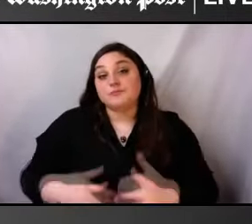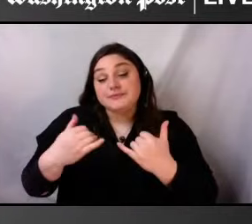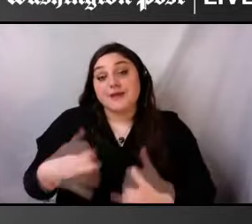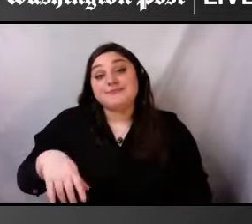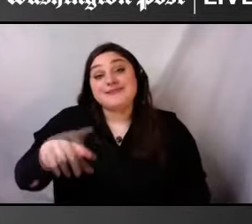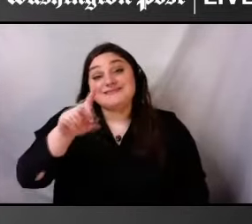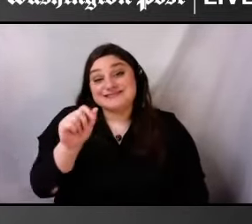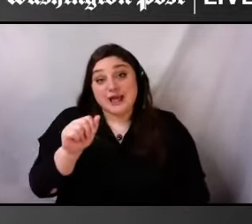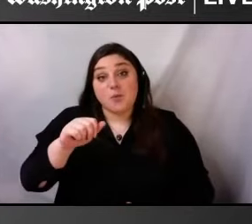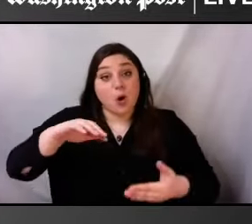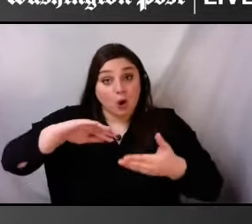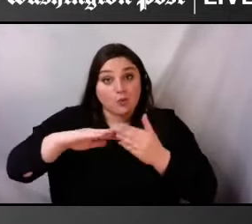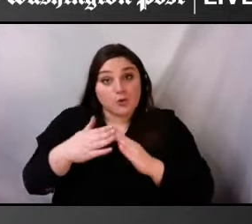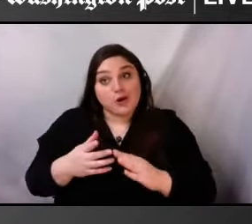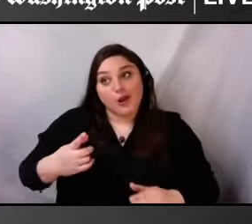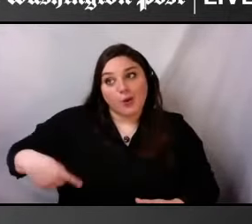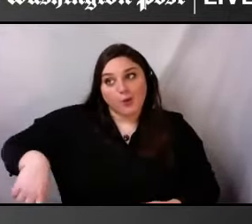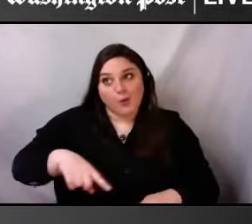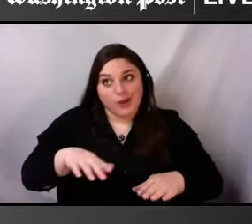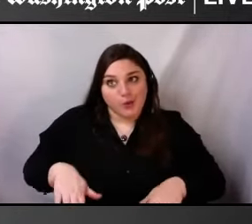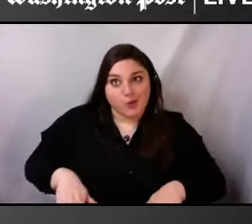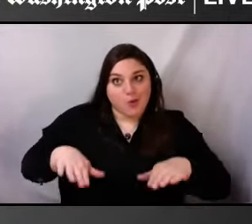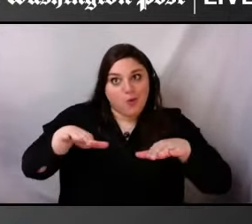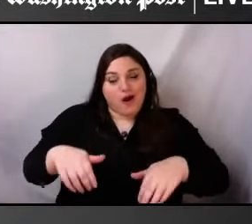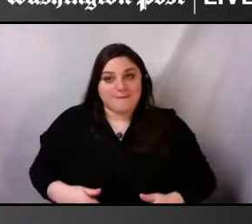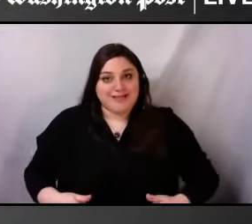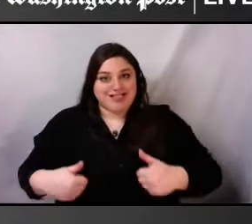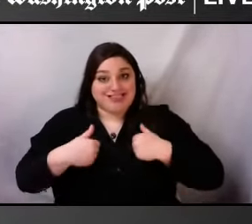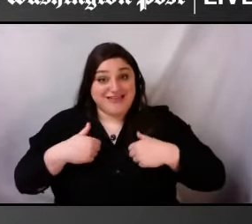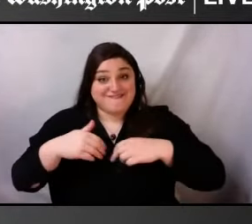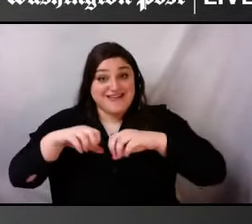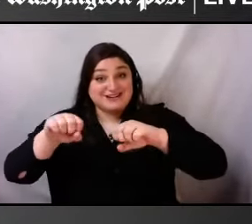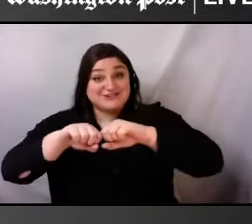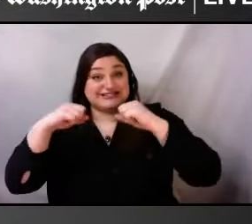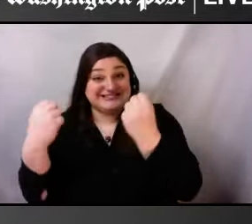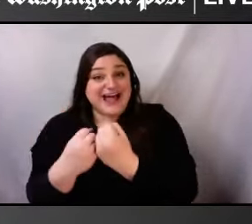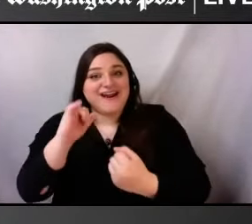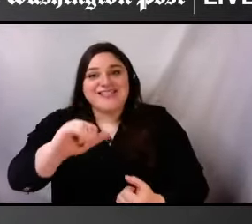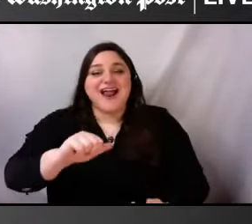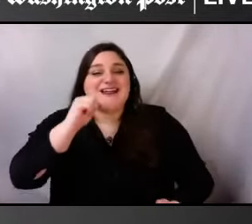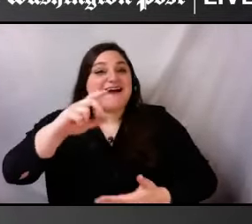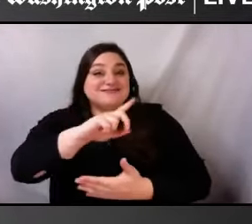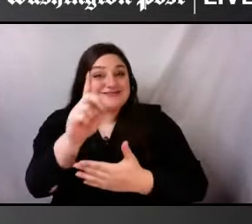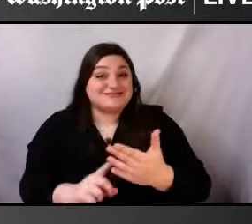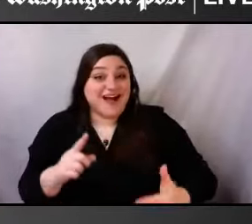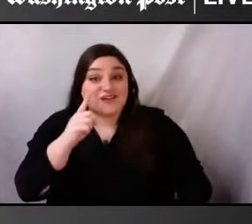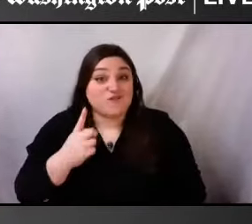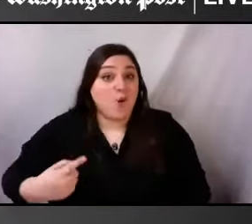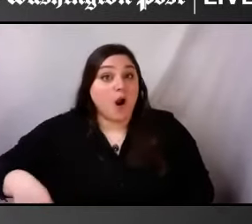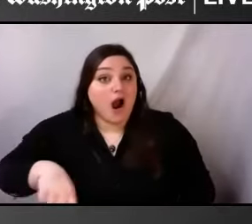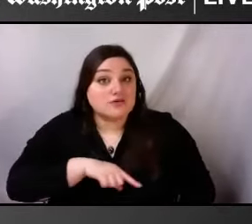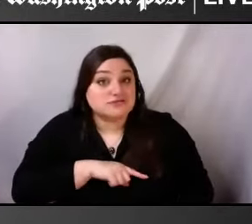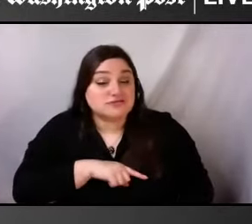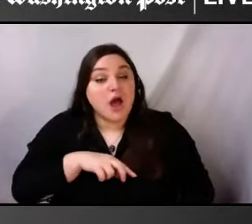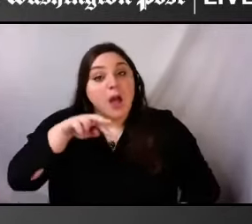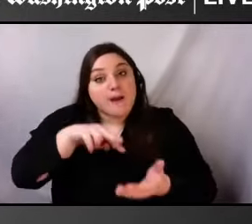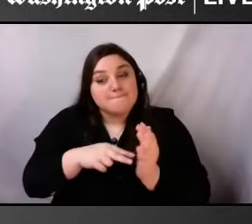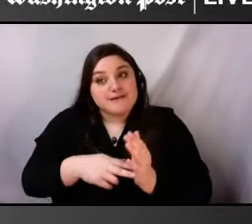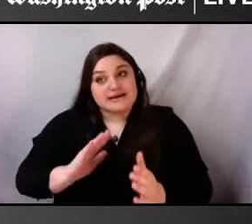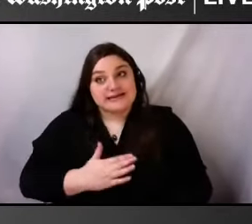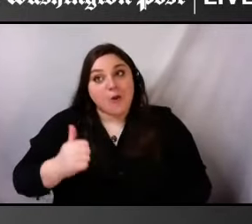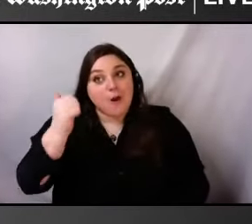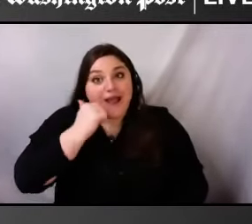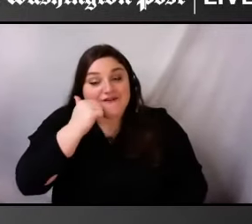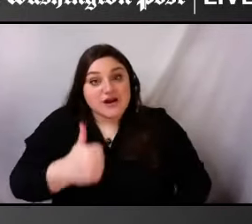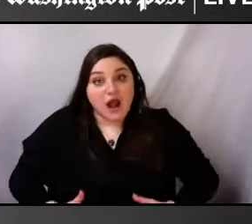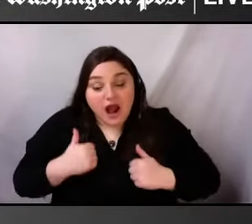of us, um, has, has, has been negatively impacted as a result of that. Now, thanks to things like